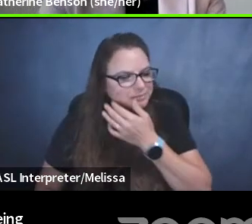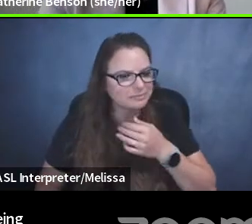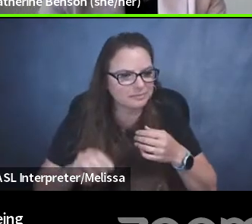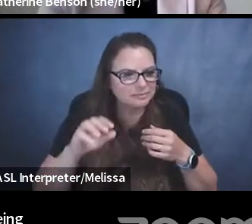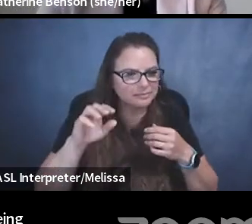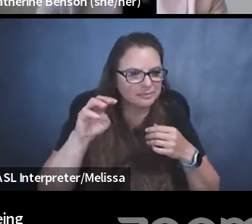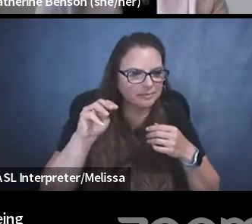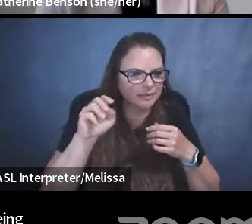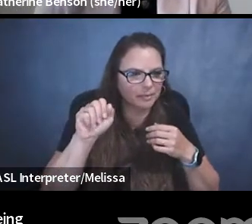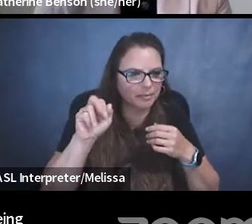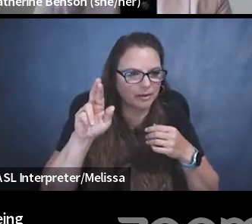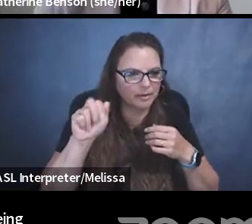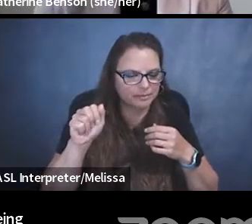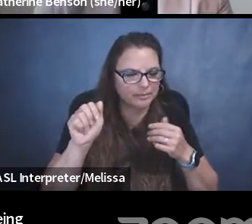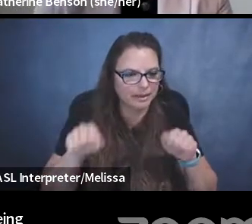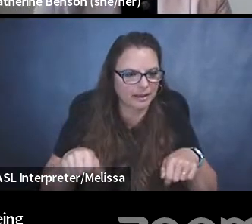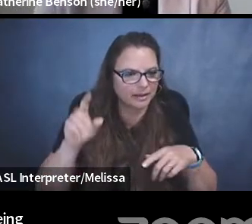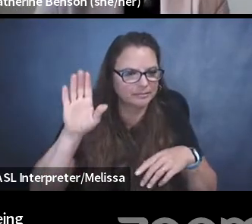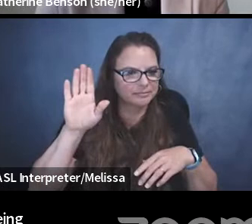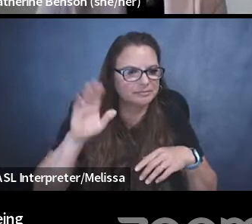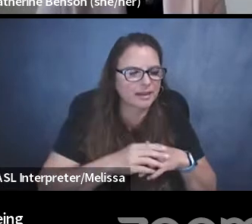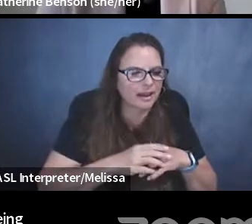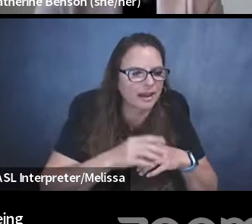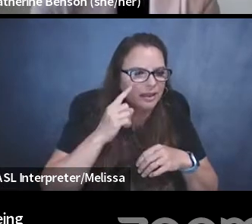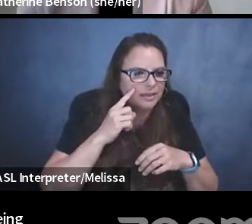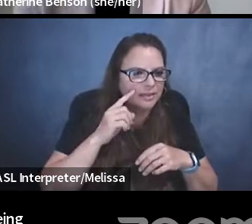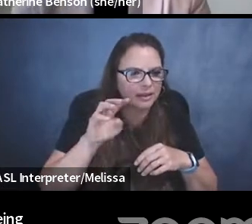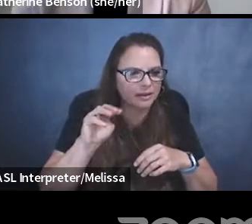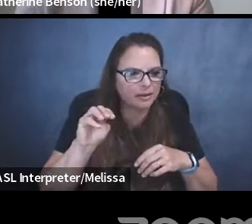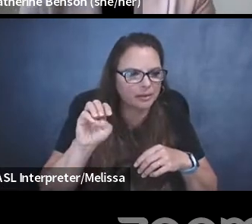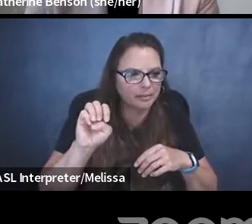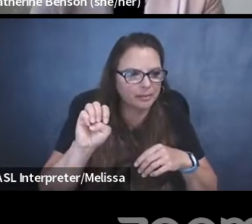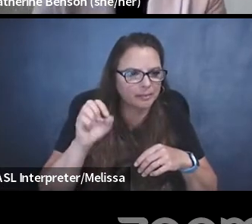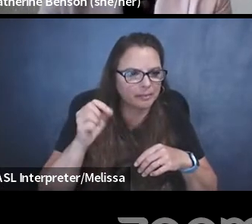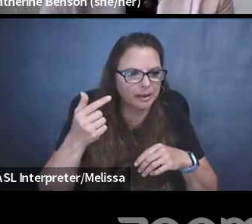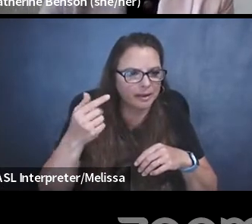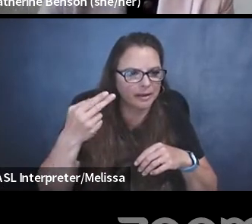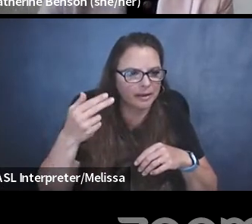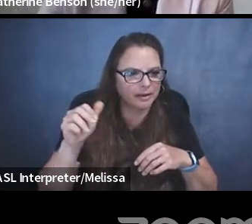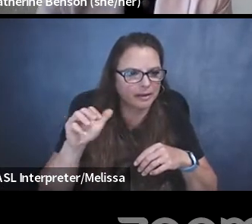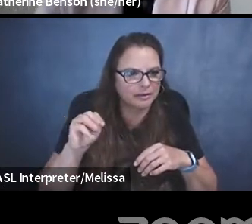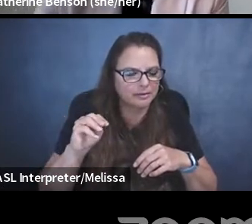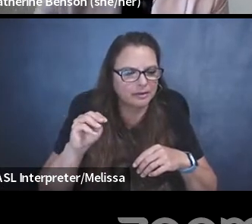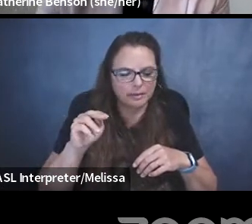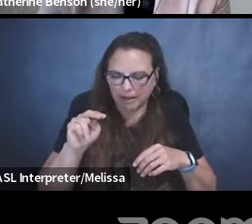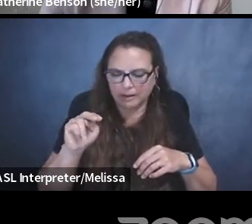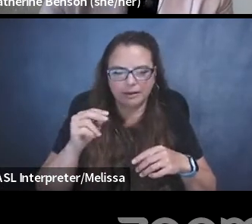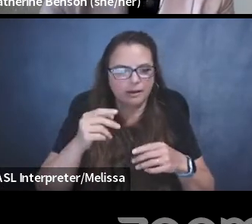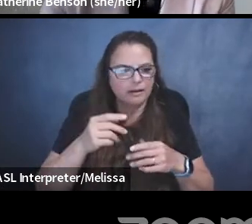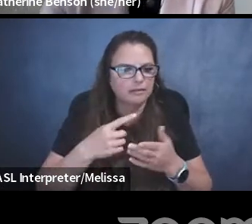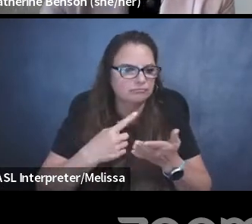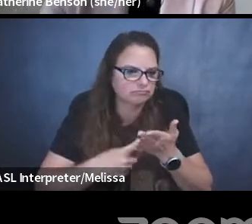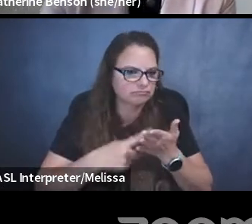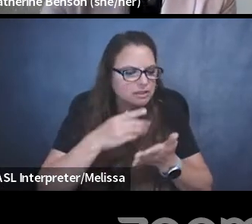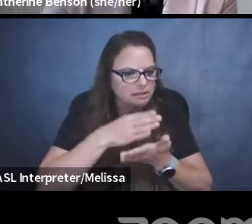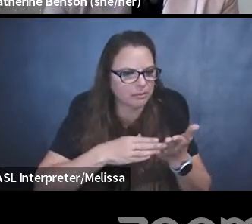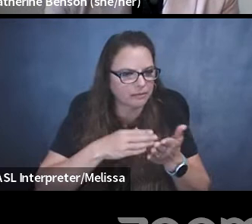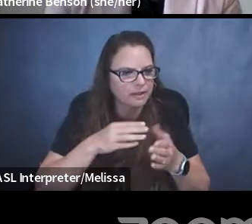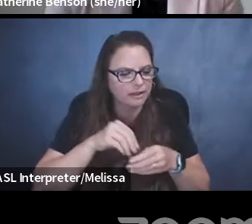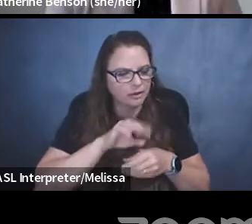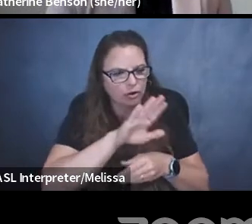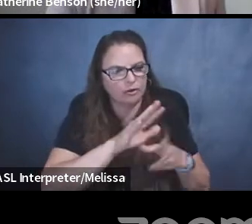I can hop in. I think that Megan covered a bit of it in her remarks, just about